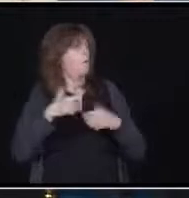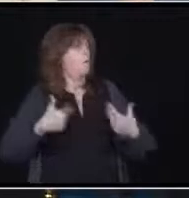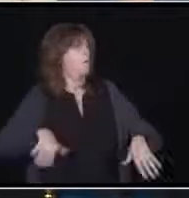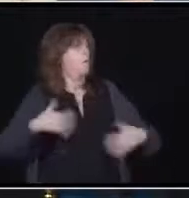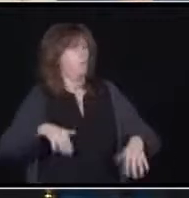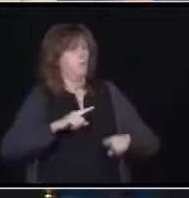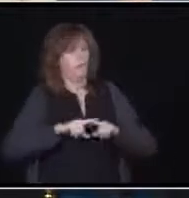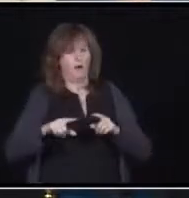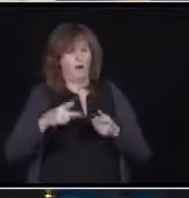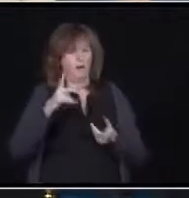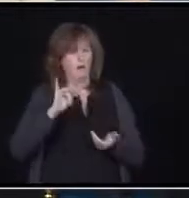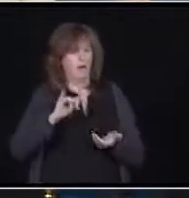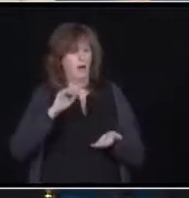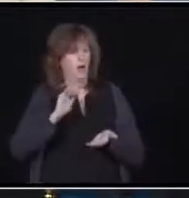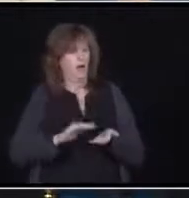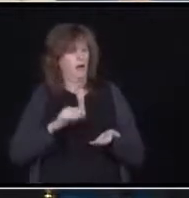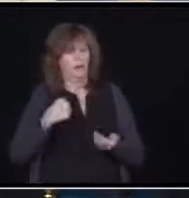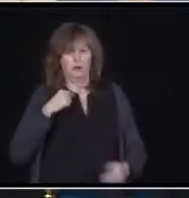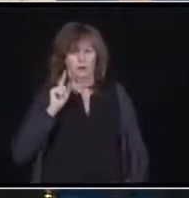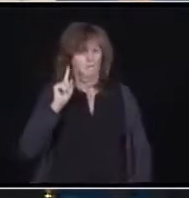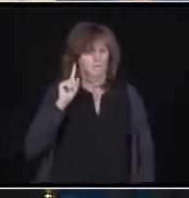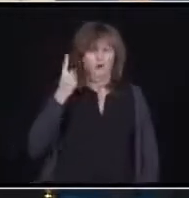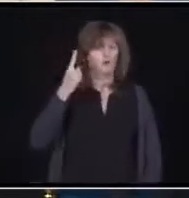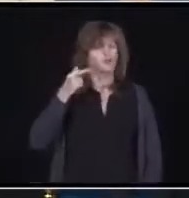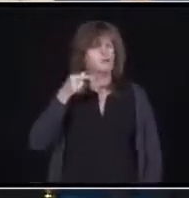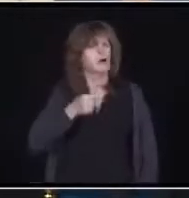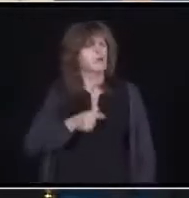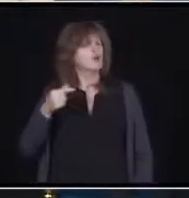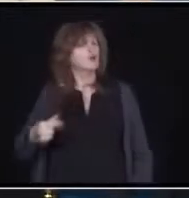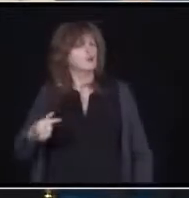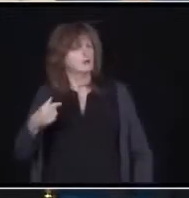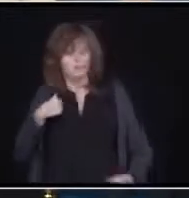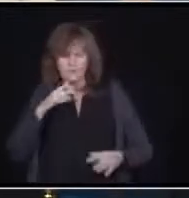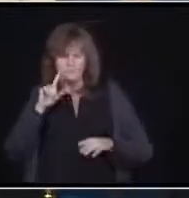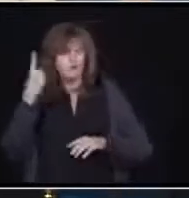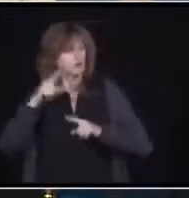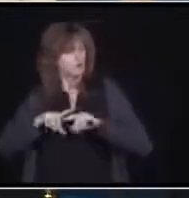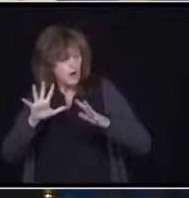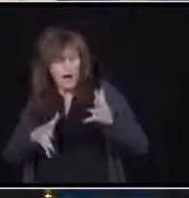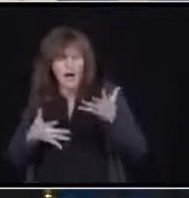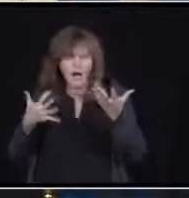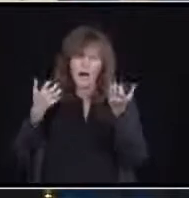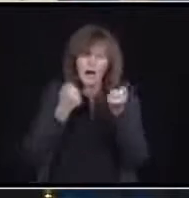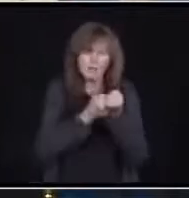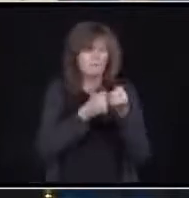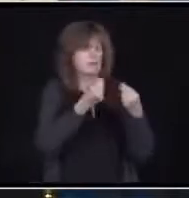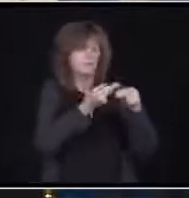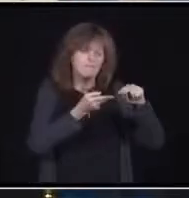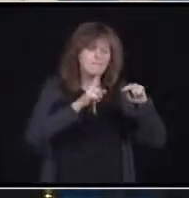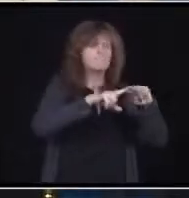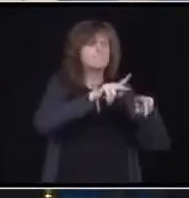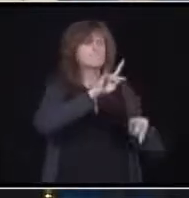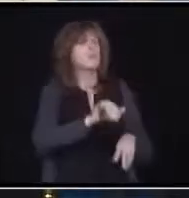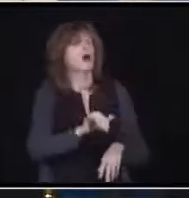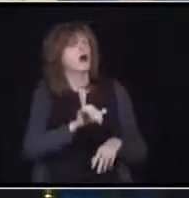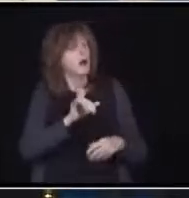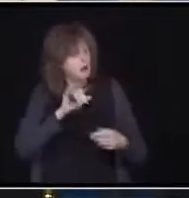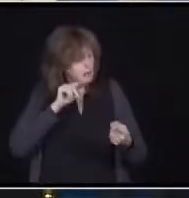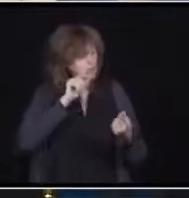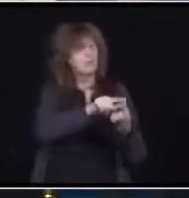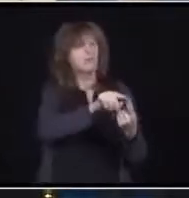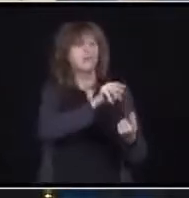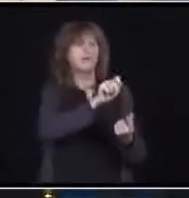stand up for PSWs, cheering them on, giving them a pandemic pay, giving them a raise till March. But folks,